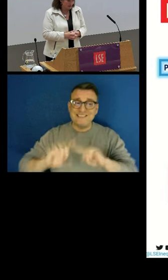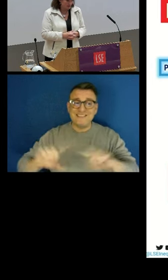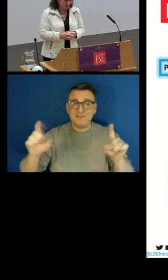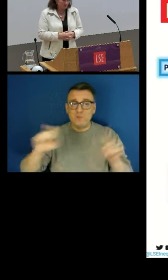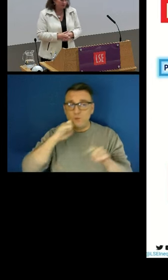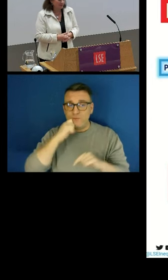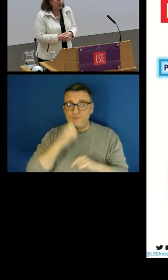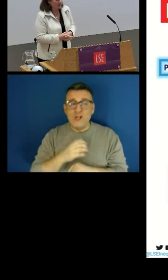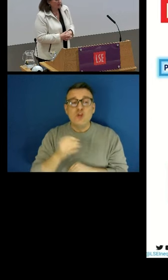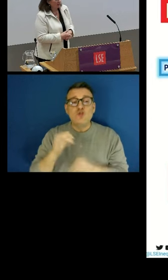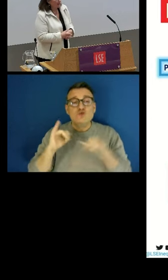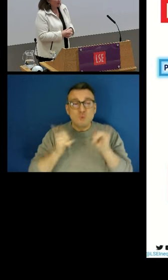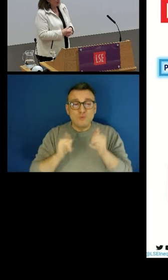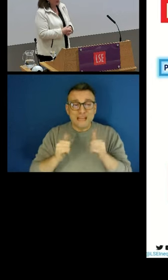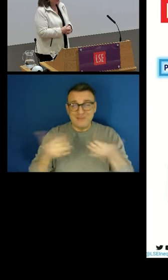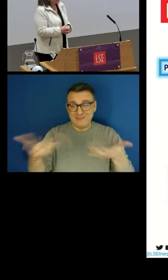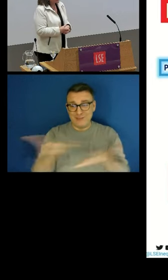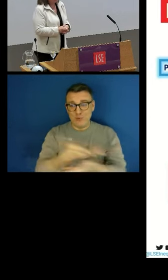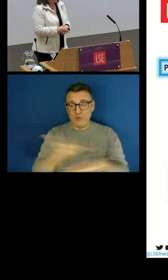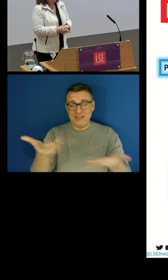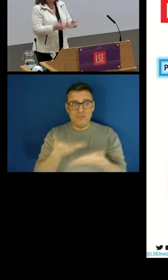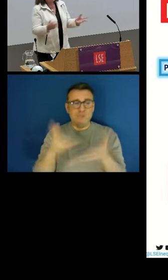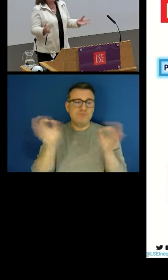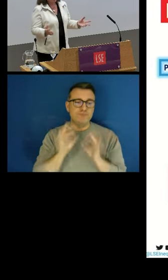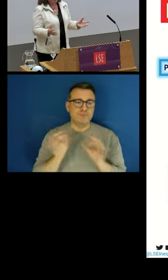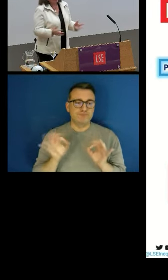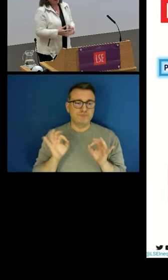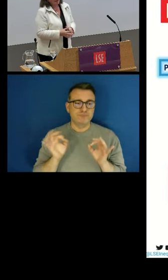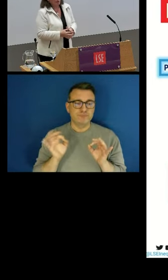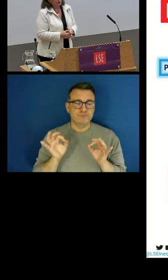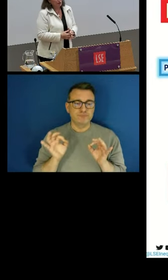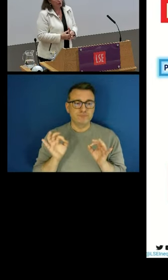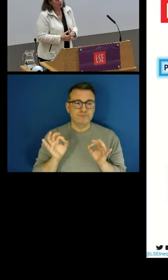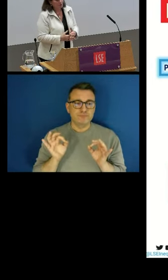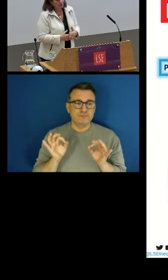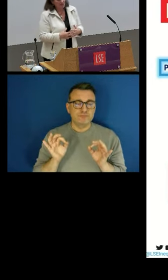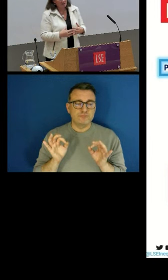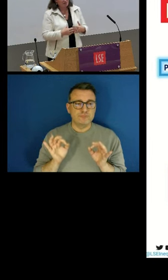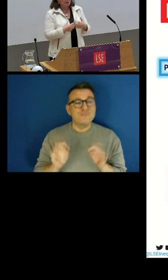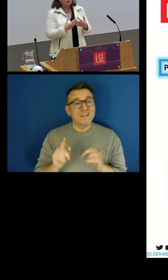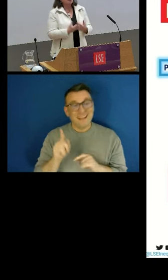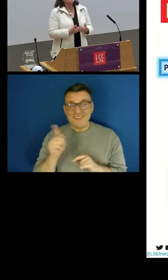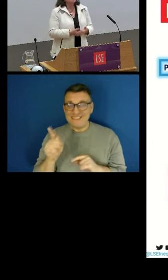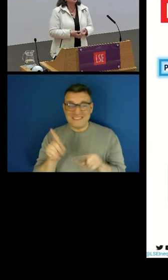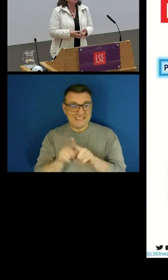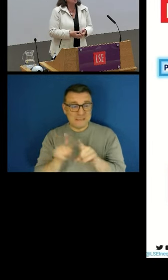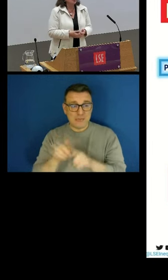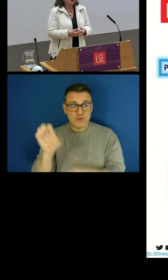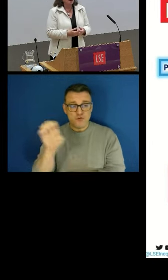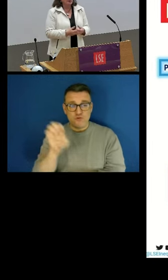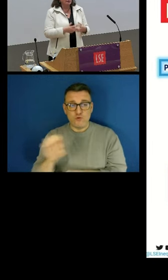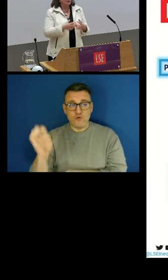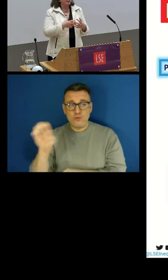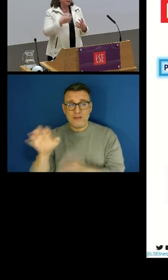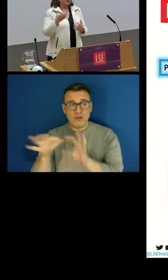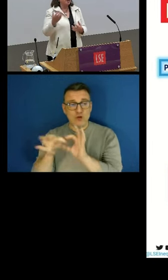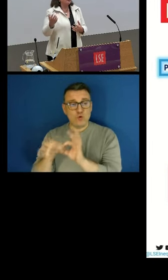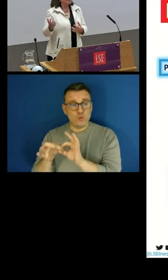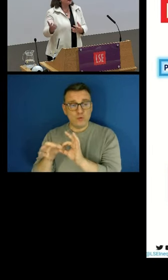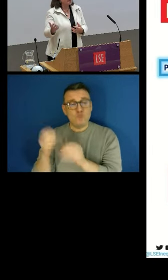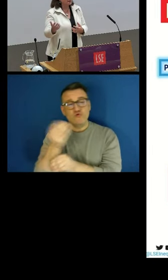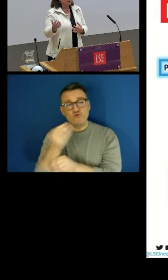each other about this. And this is also reflected, for example, within the EU. So you will see country reports where